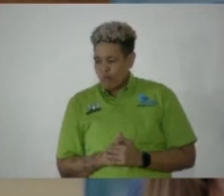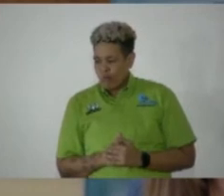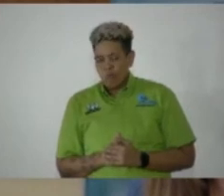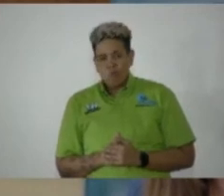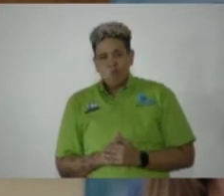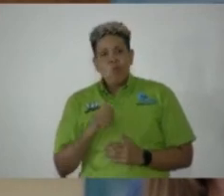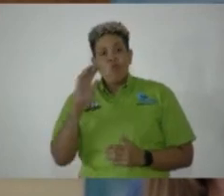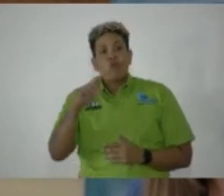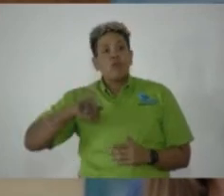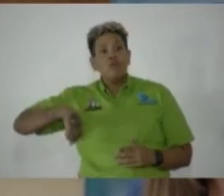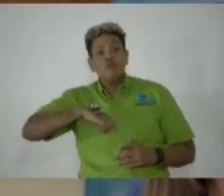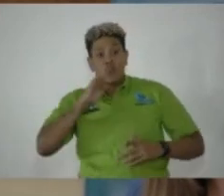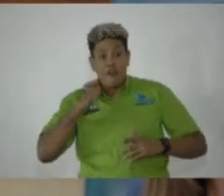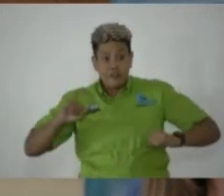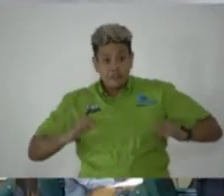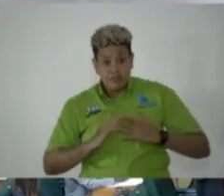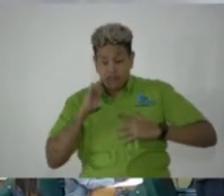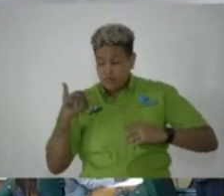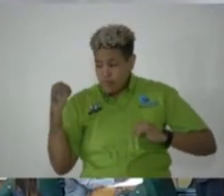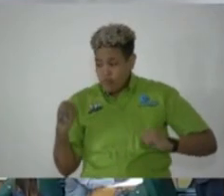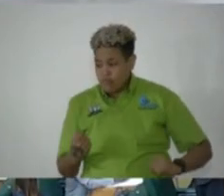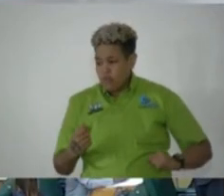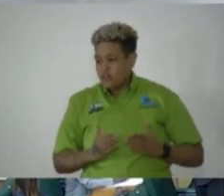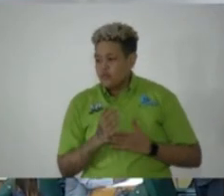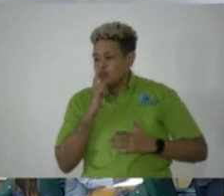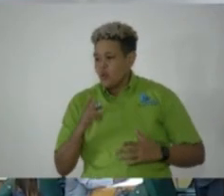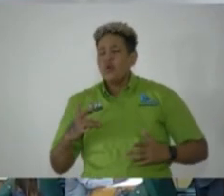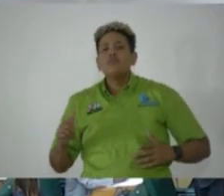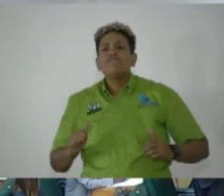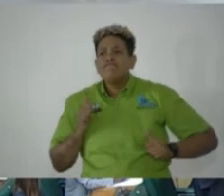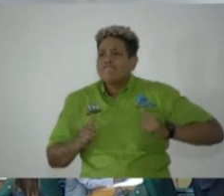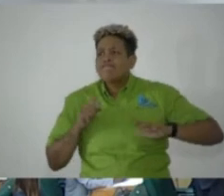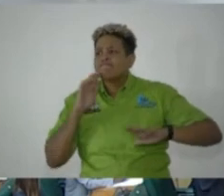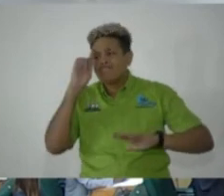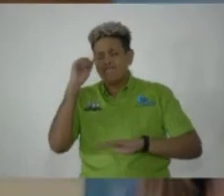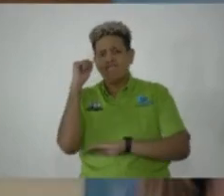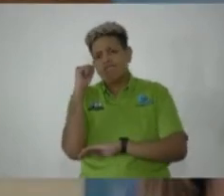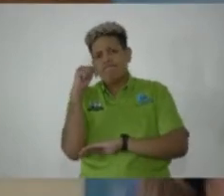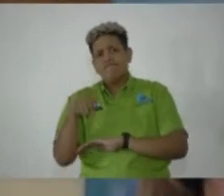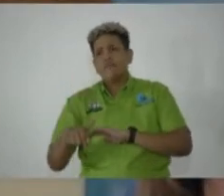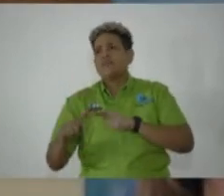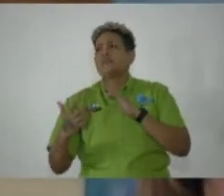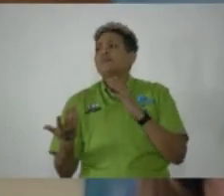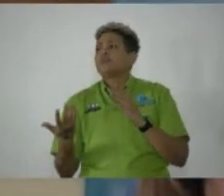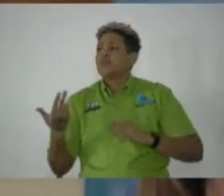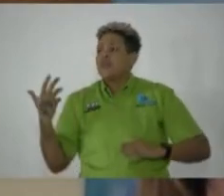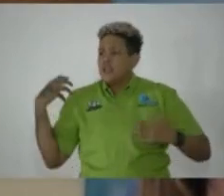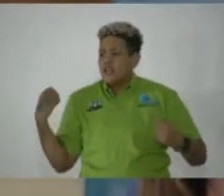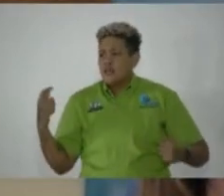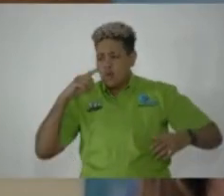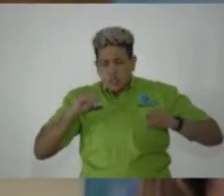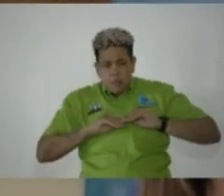Aren't we resilient and strong? Through the tenacity and militancy of these heroes, brokered on the